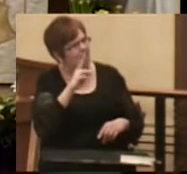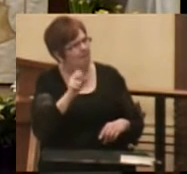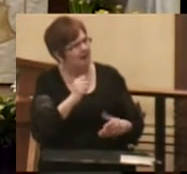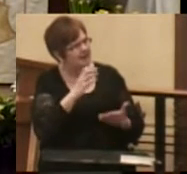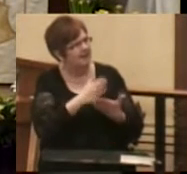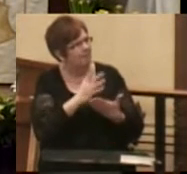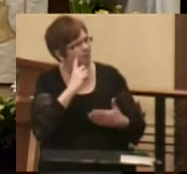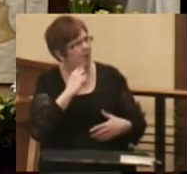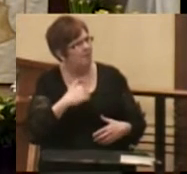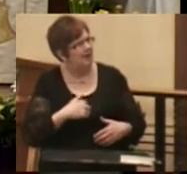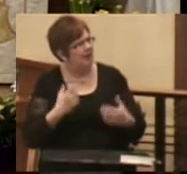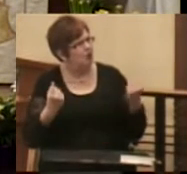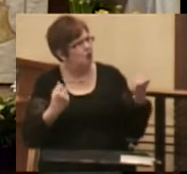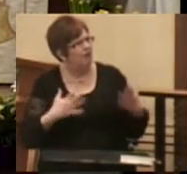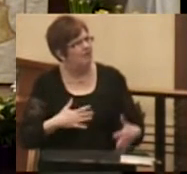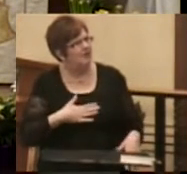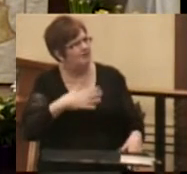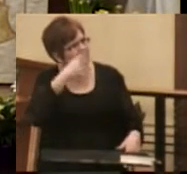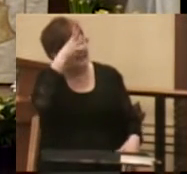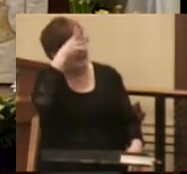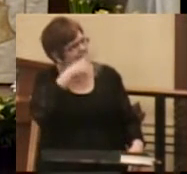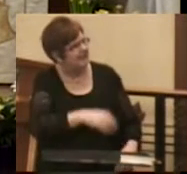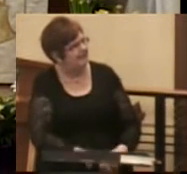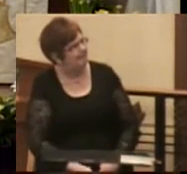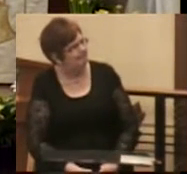for me. The driver is my dad.